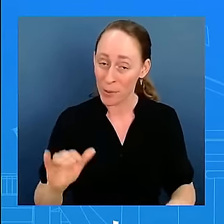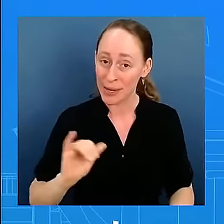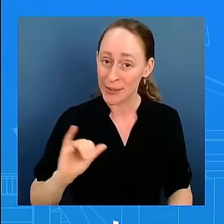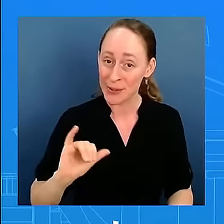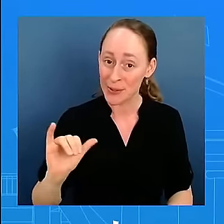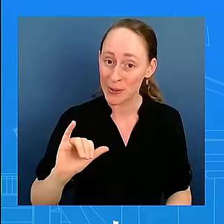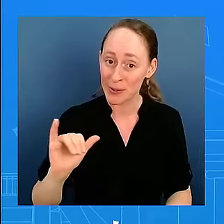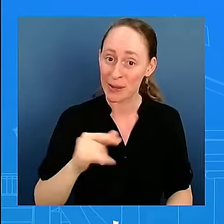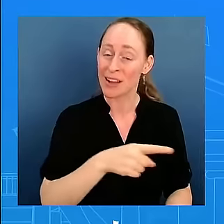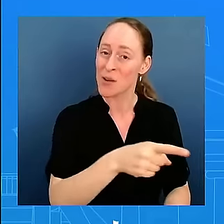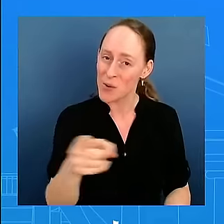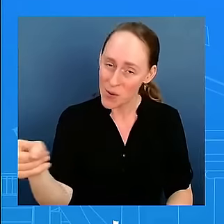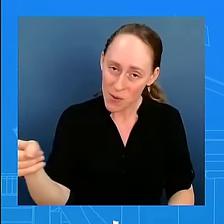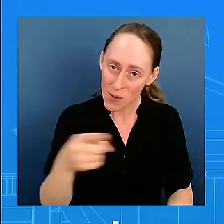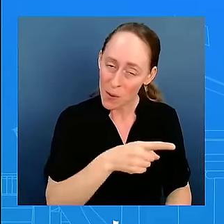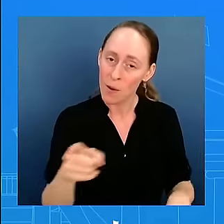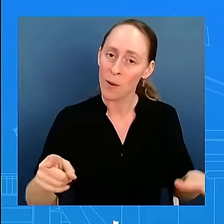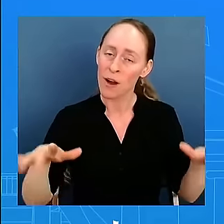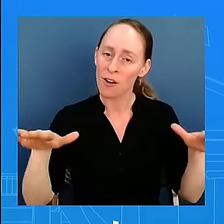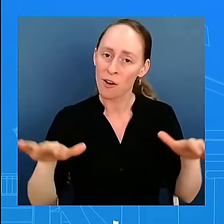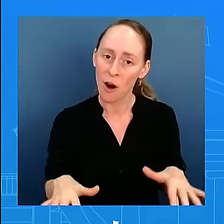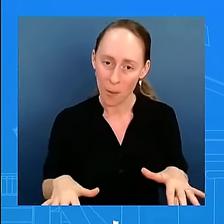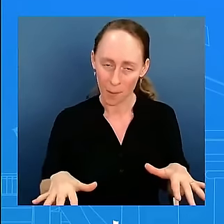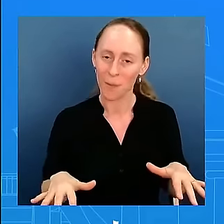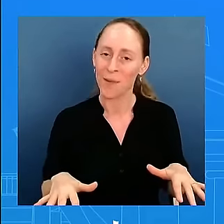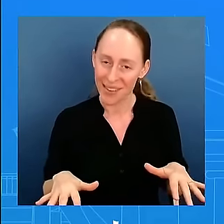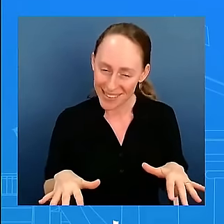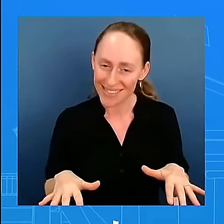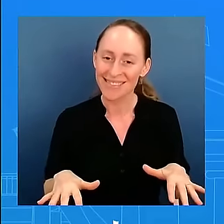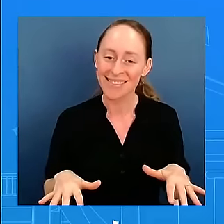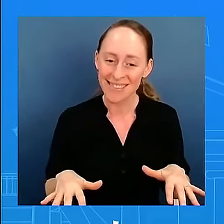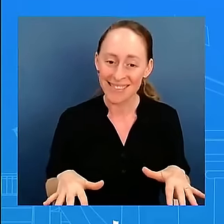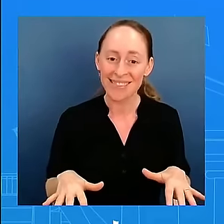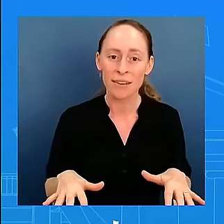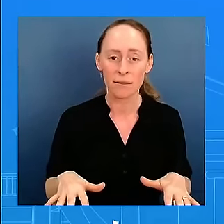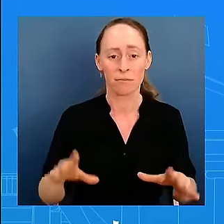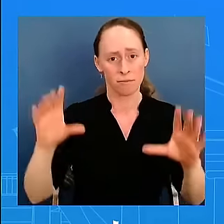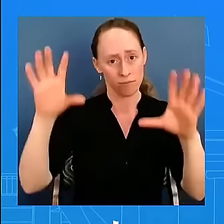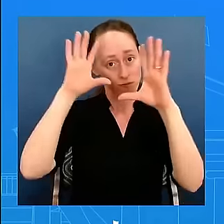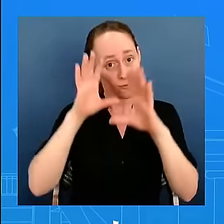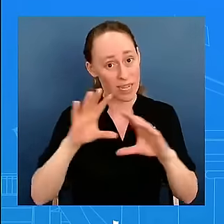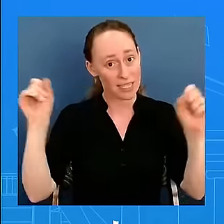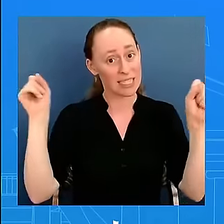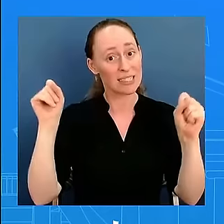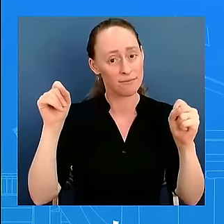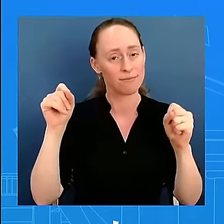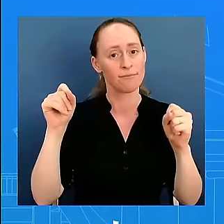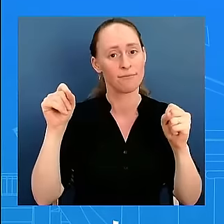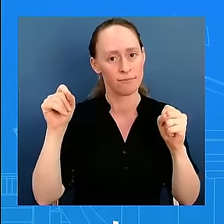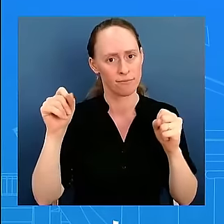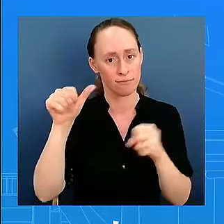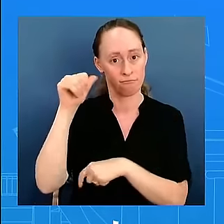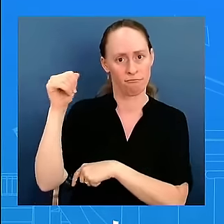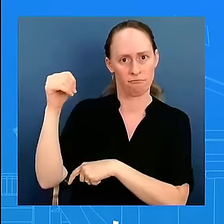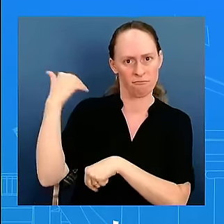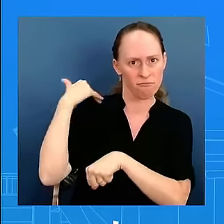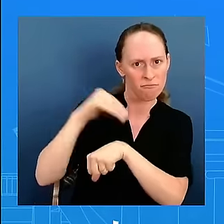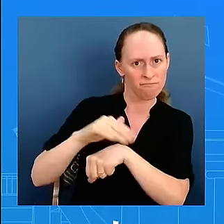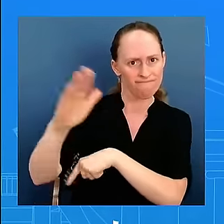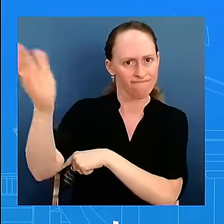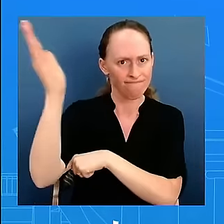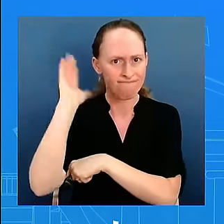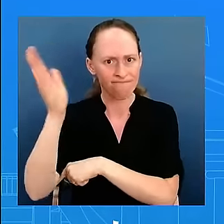the temperature and i think when you have a president that uses the oval address to talk about uni not just once he did it